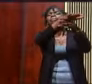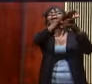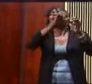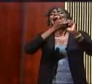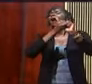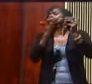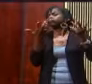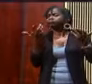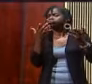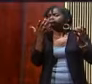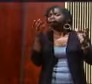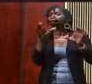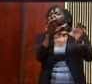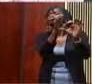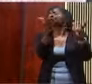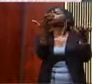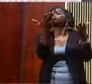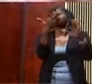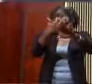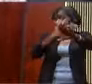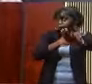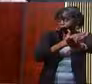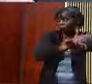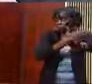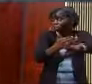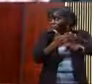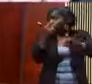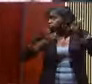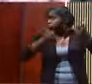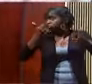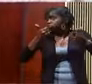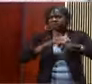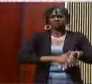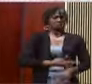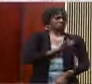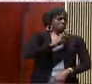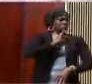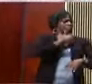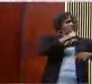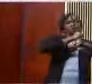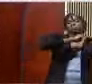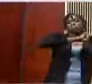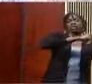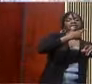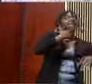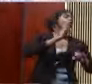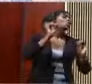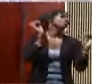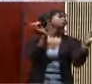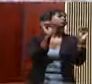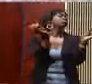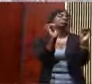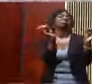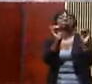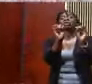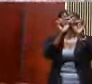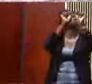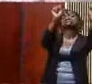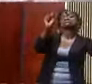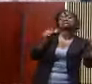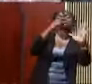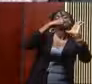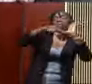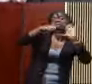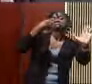the Persian political economy by simply saying, watch this, ain't no such thing as systemic